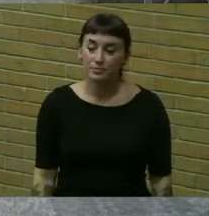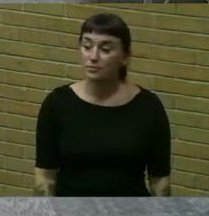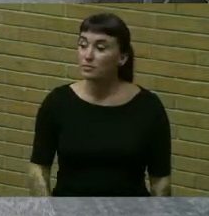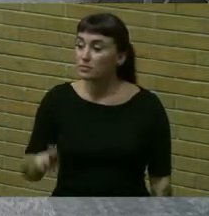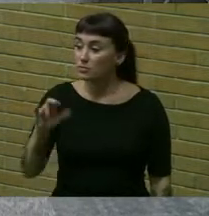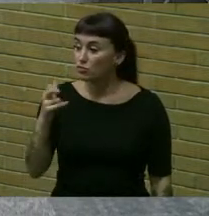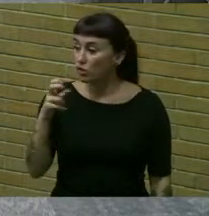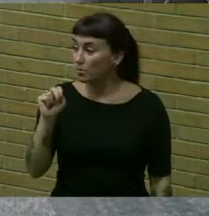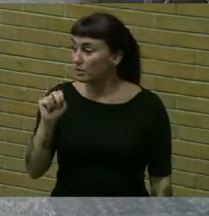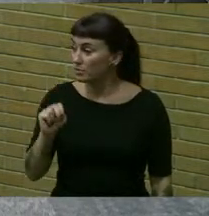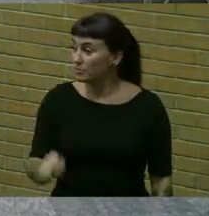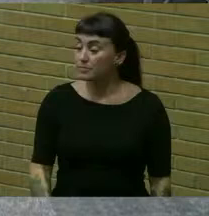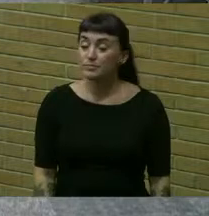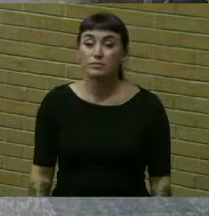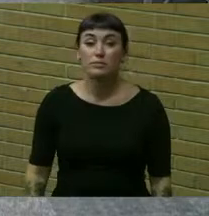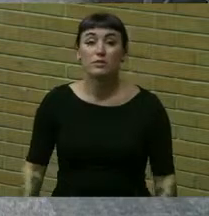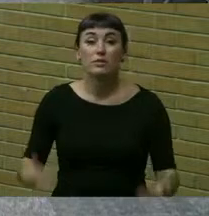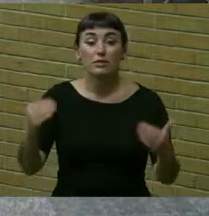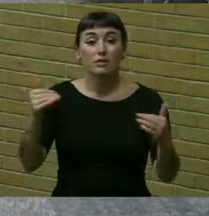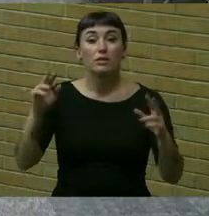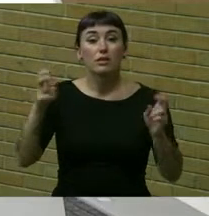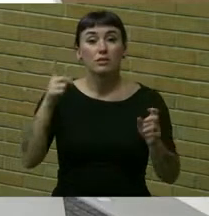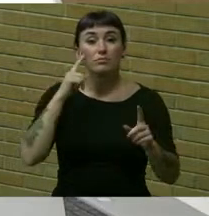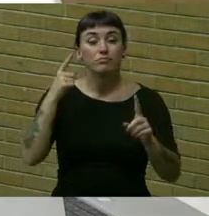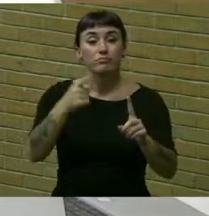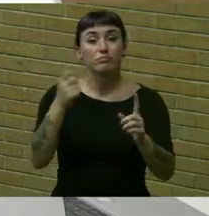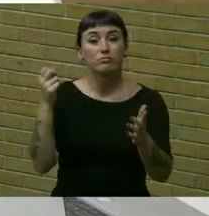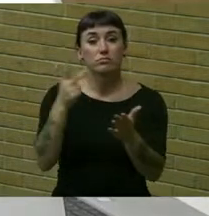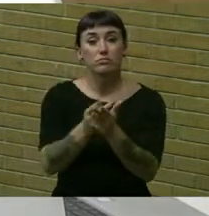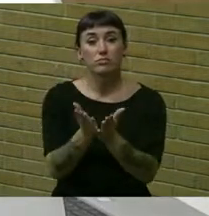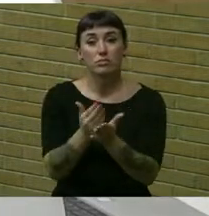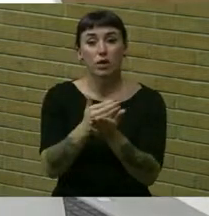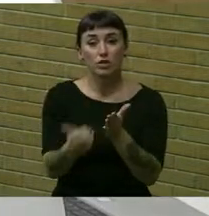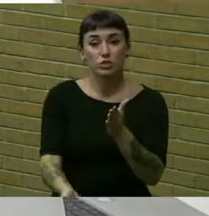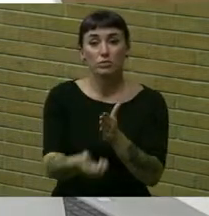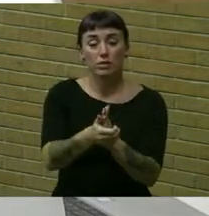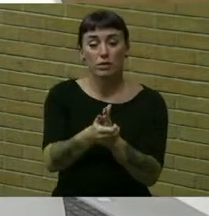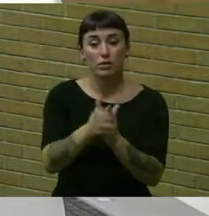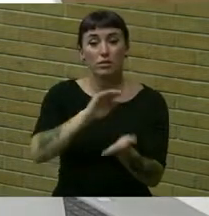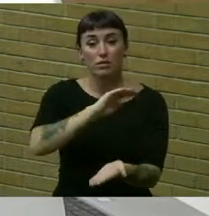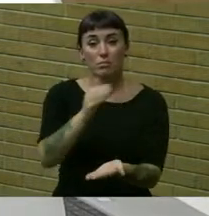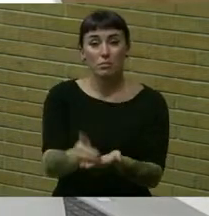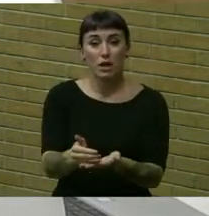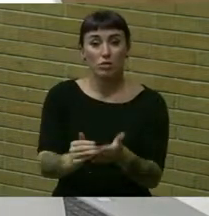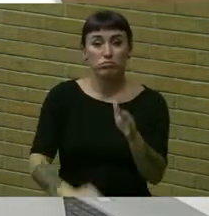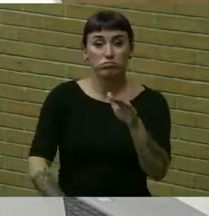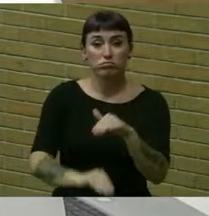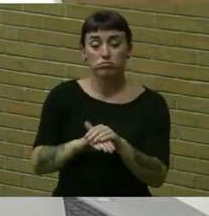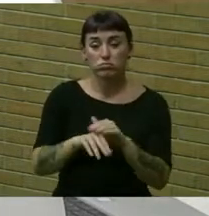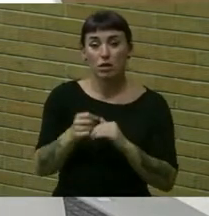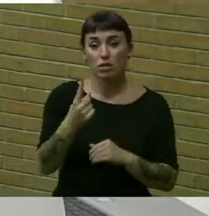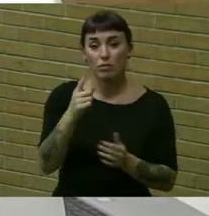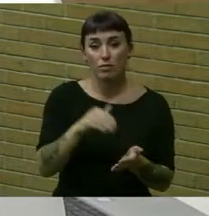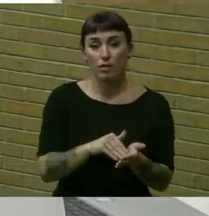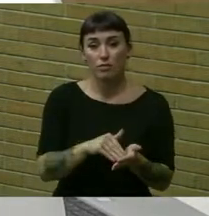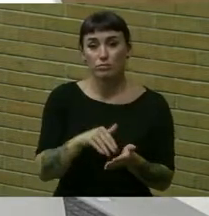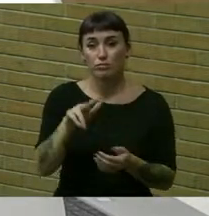robin the next item certainly the next matter seeks to approve budget amendments in an amount not to exceed 11